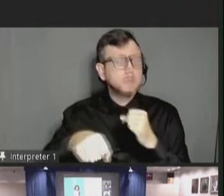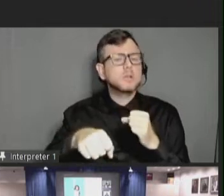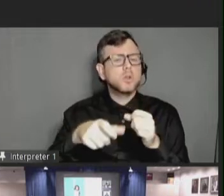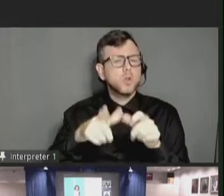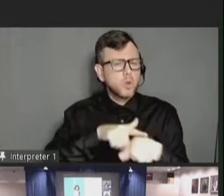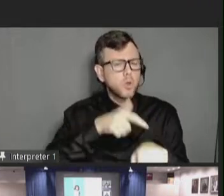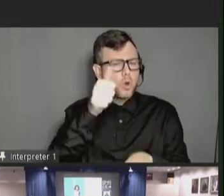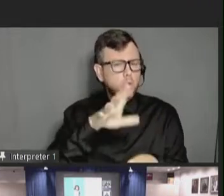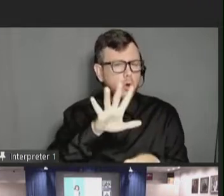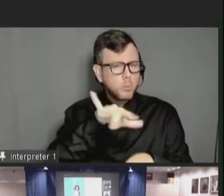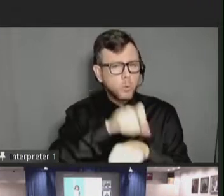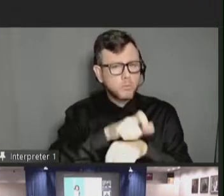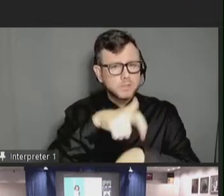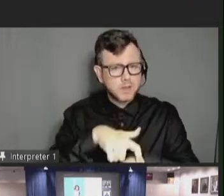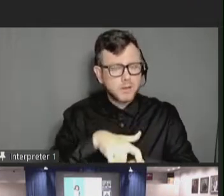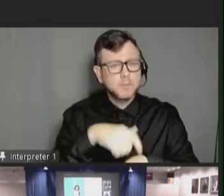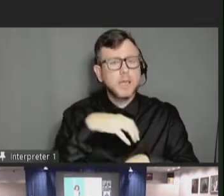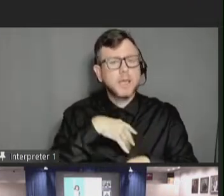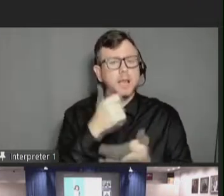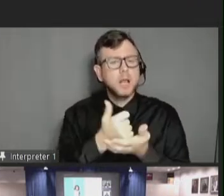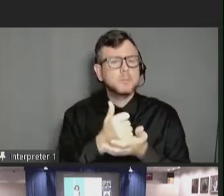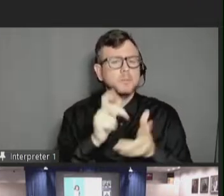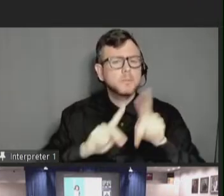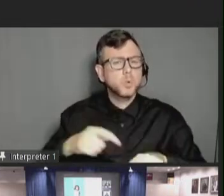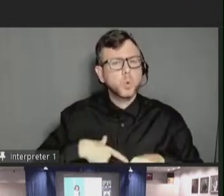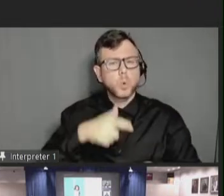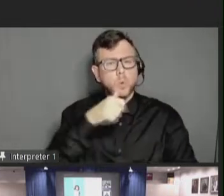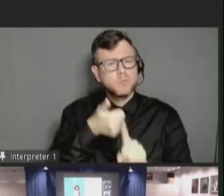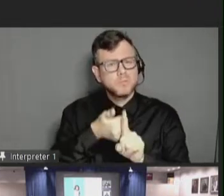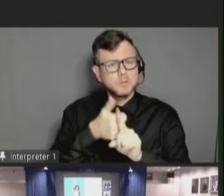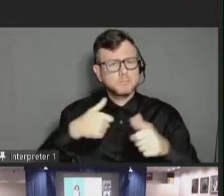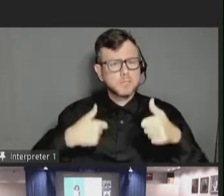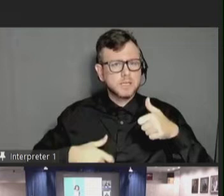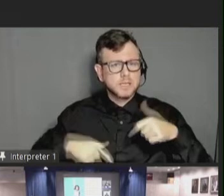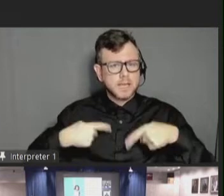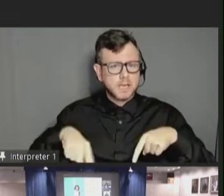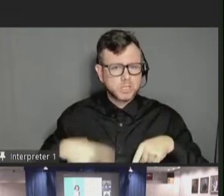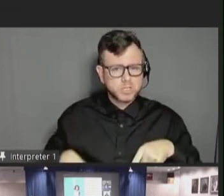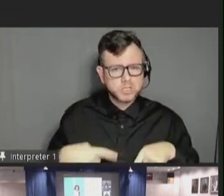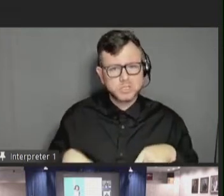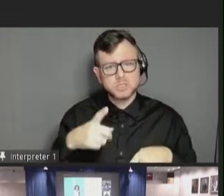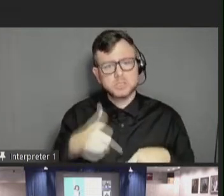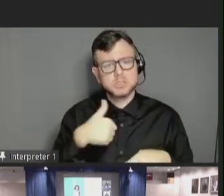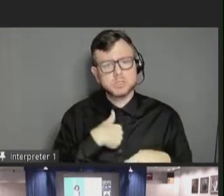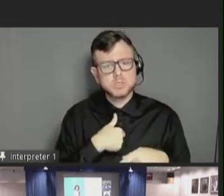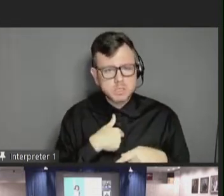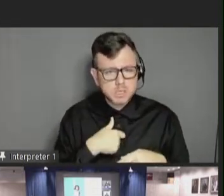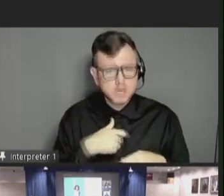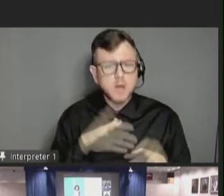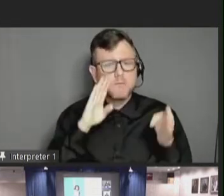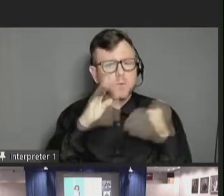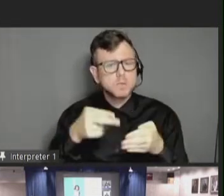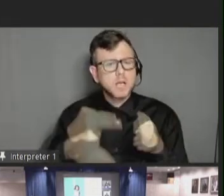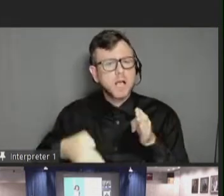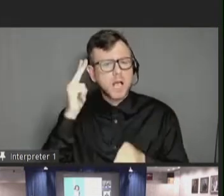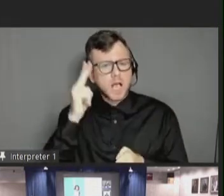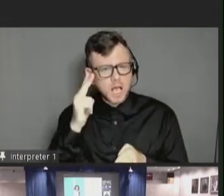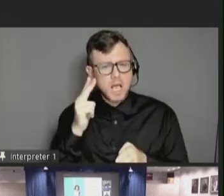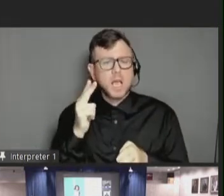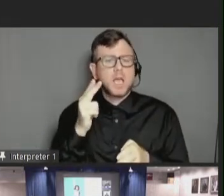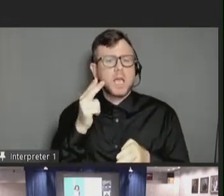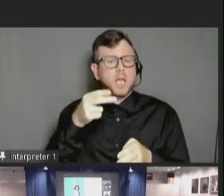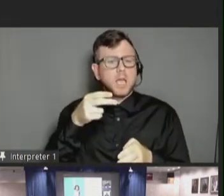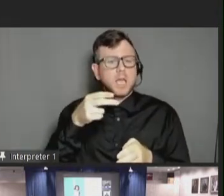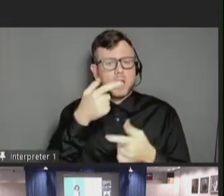for someone who's very anxious. Offering relational support. Focusing on high interest or passion areas. If someone walks